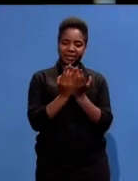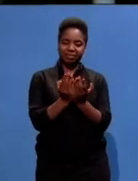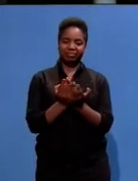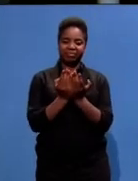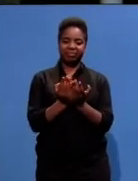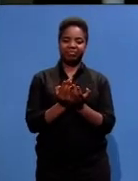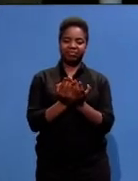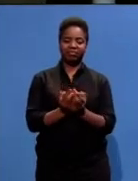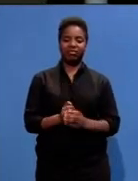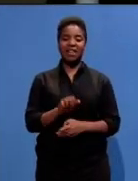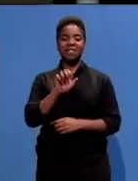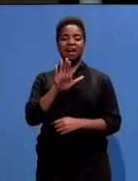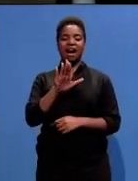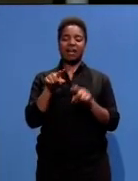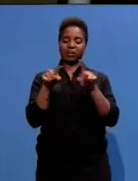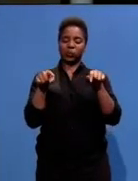This is Madiva standing.